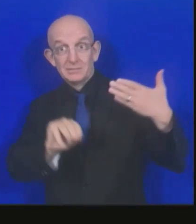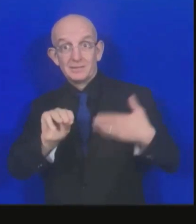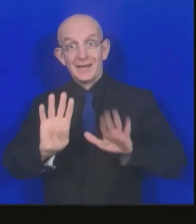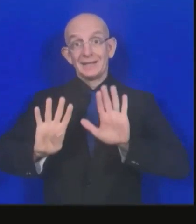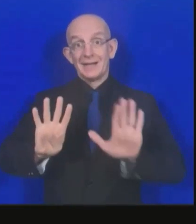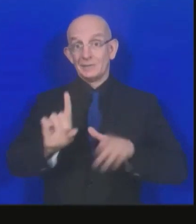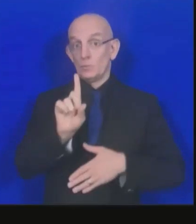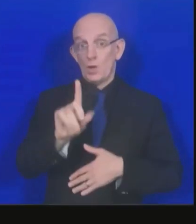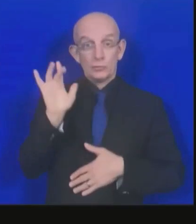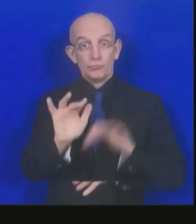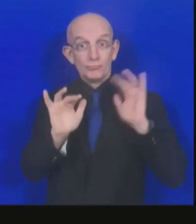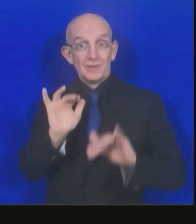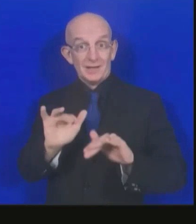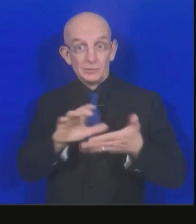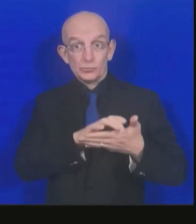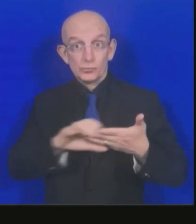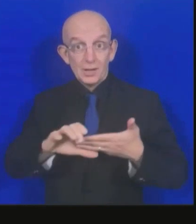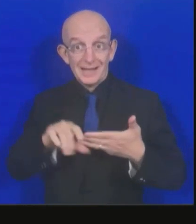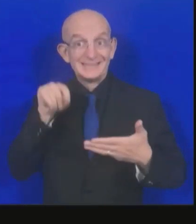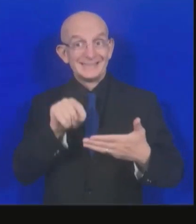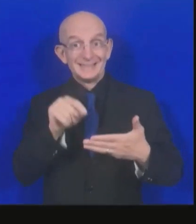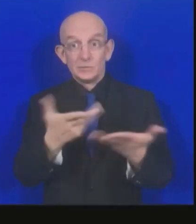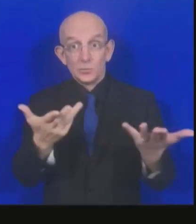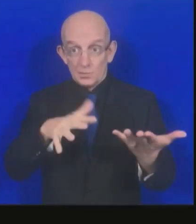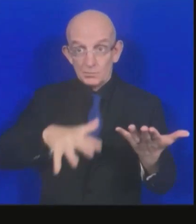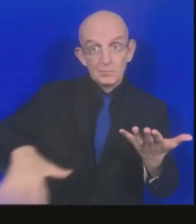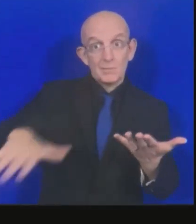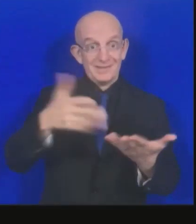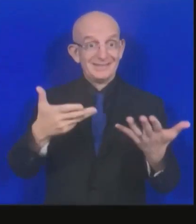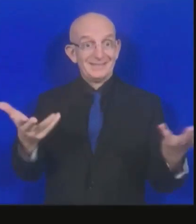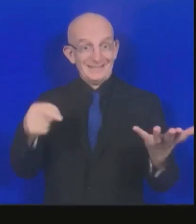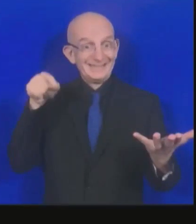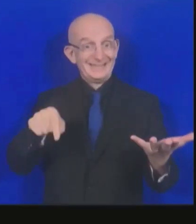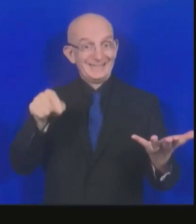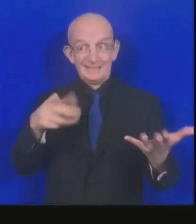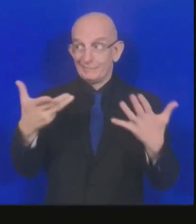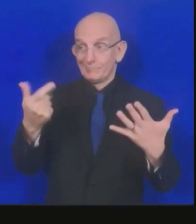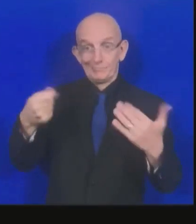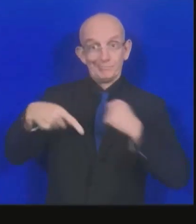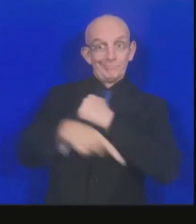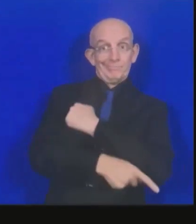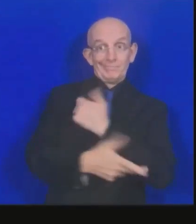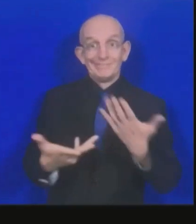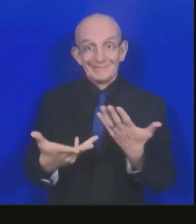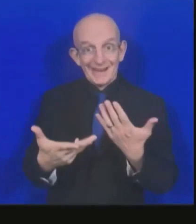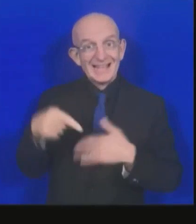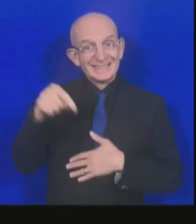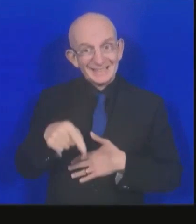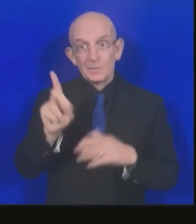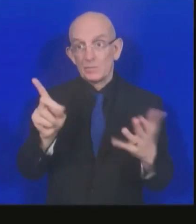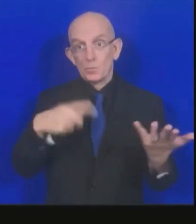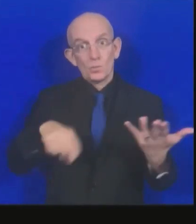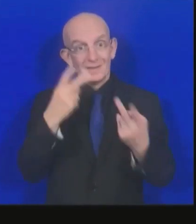debt. So we are working on these assumptions. We have to use what is available to begin with. Currently,